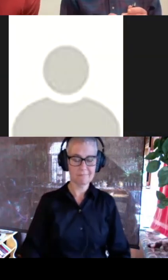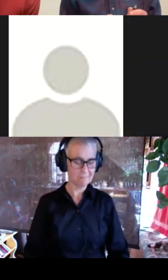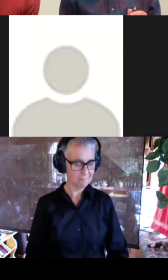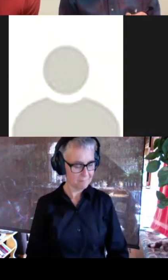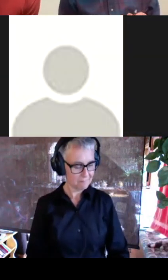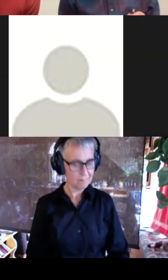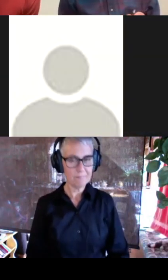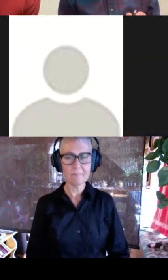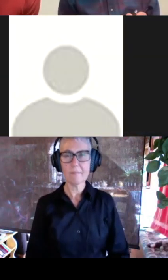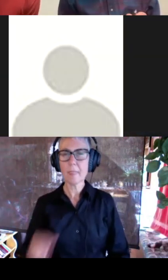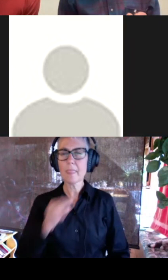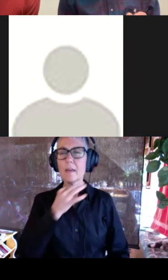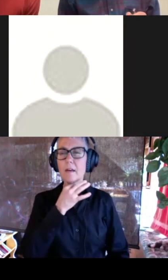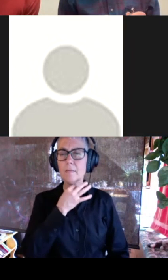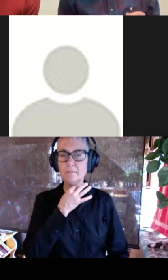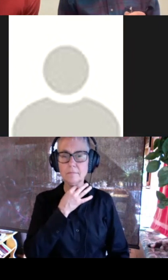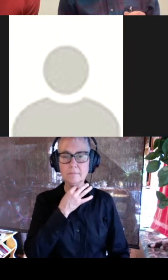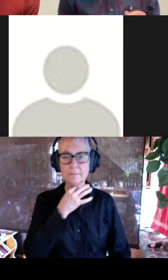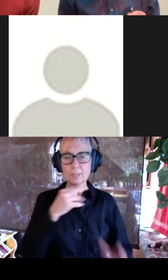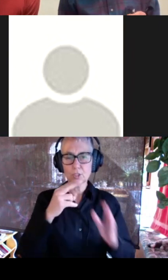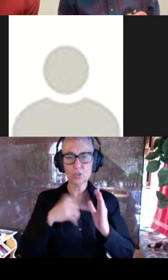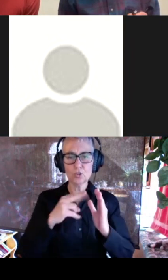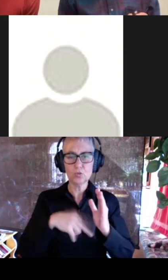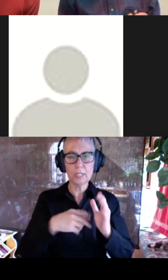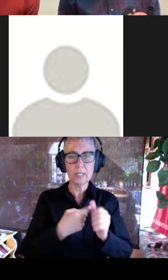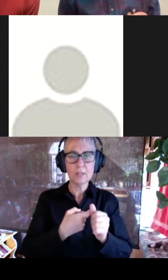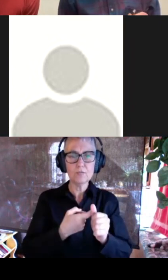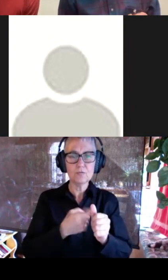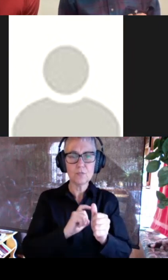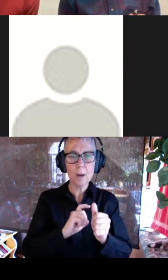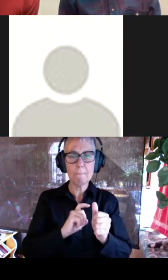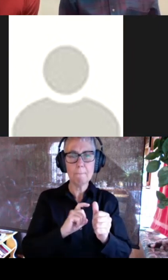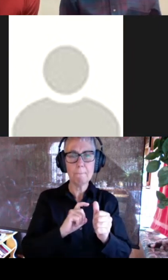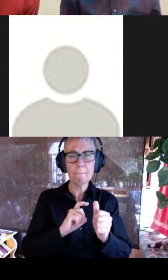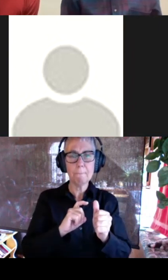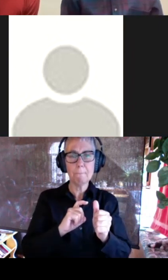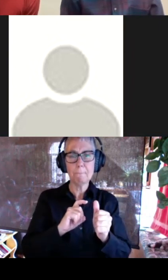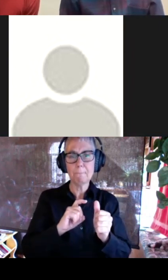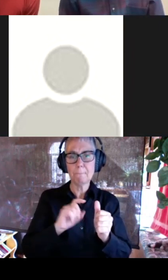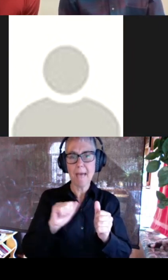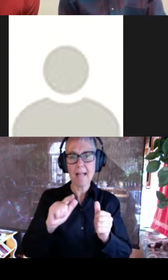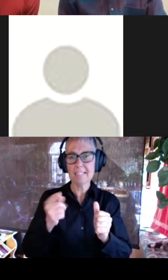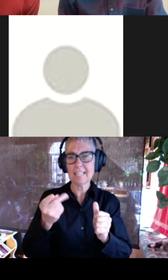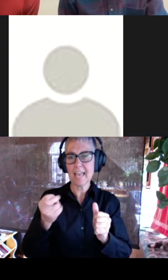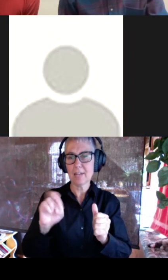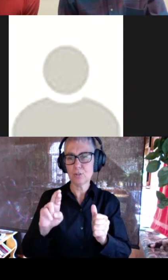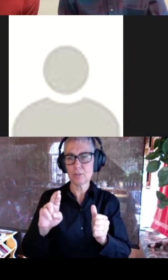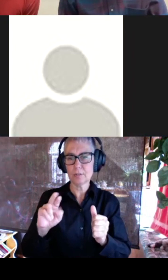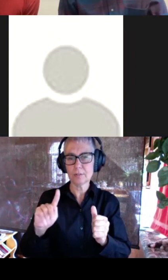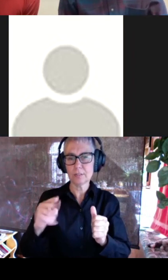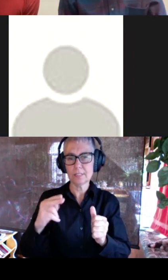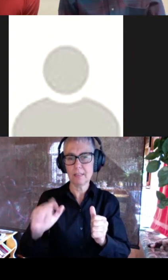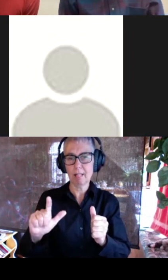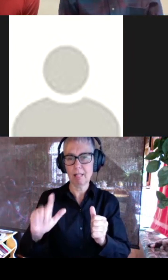hallucination might be useful in modeling confirmations of intrinsically disordered or dynamic regions of proteins just wondering if it'd be worth trying to model possible